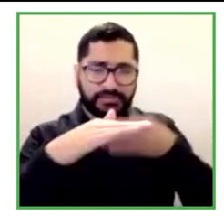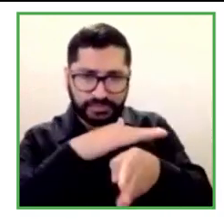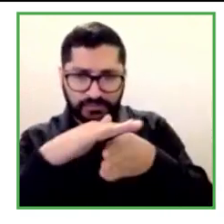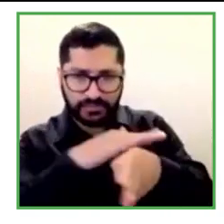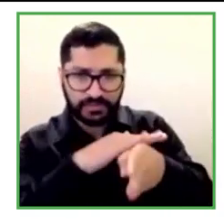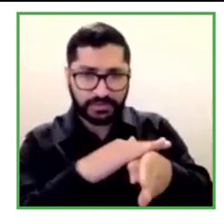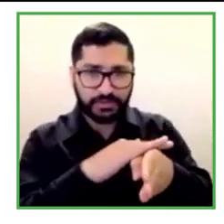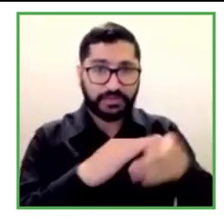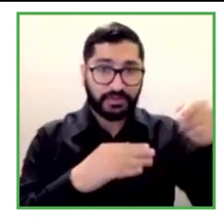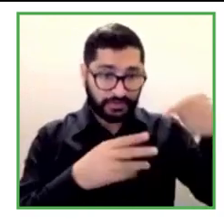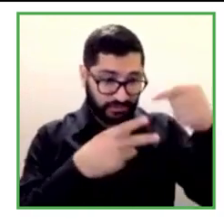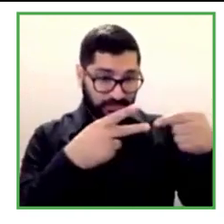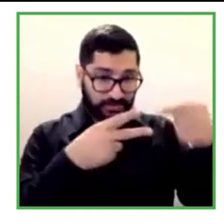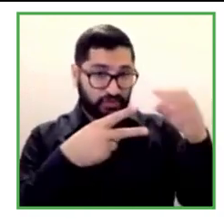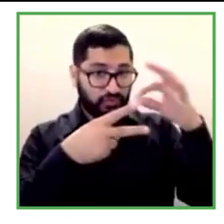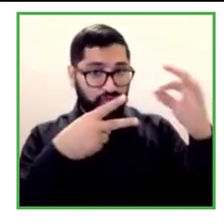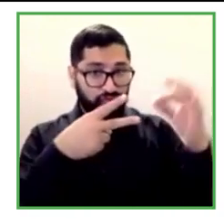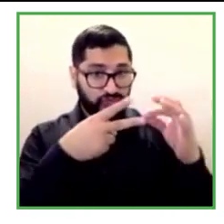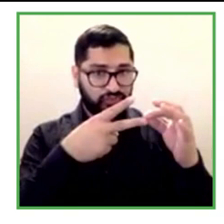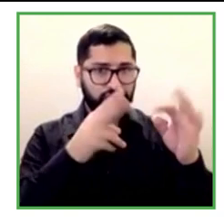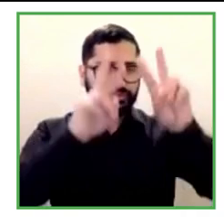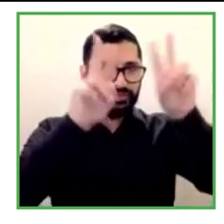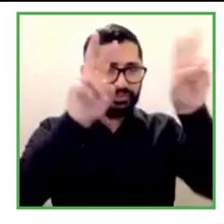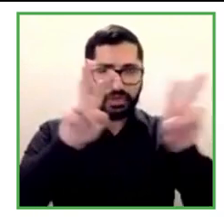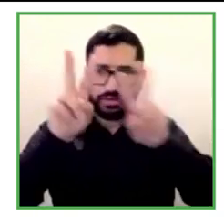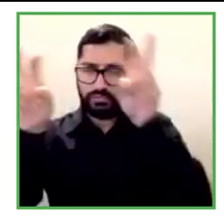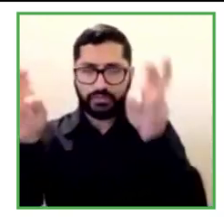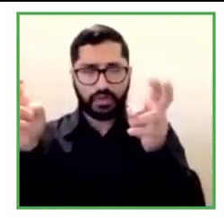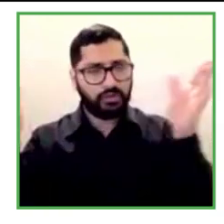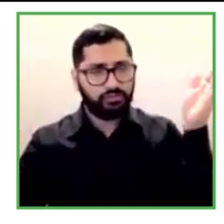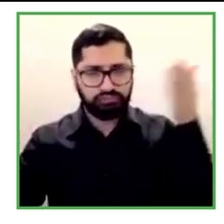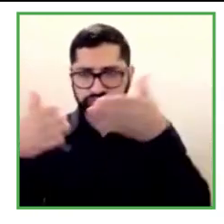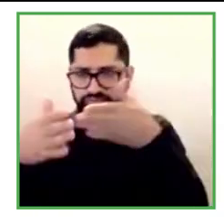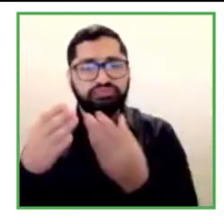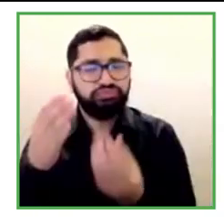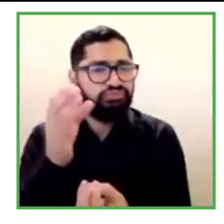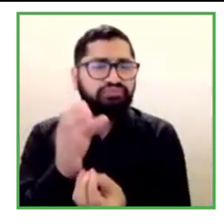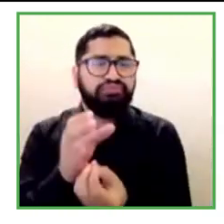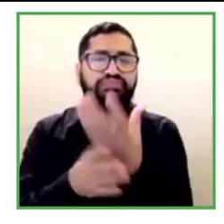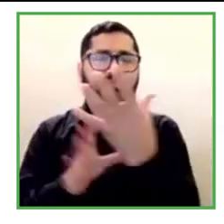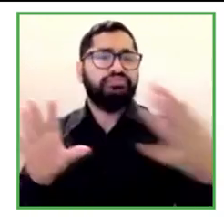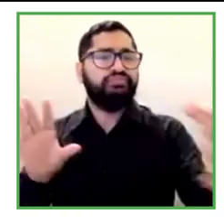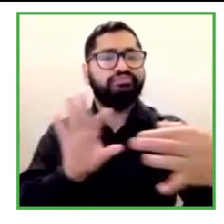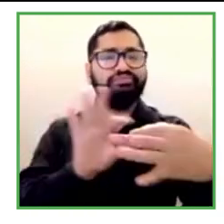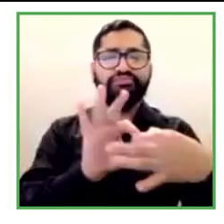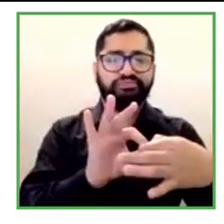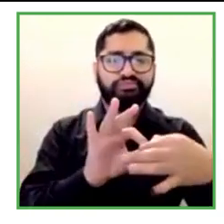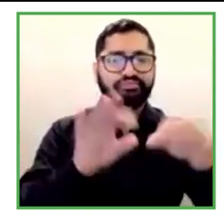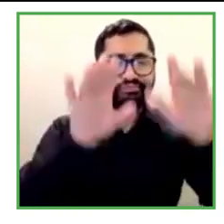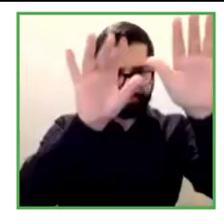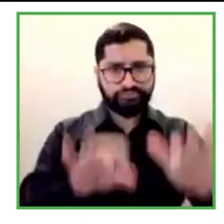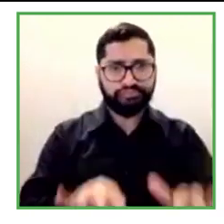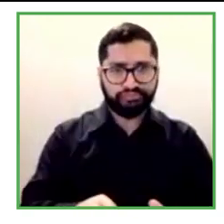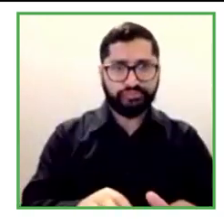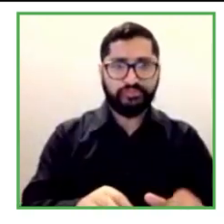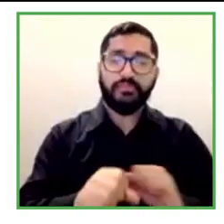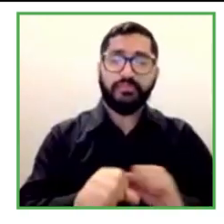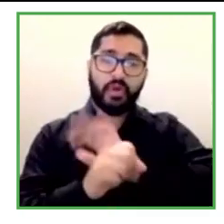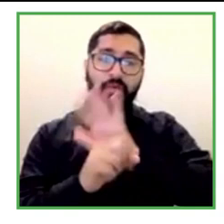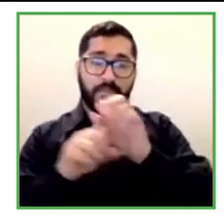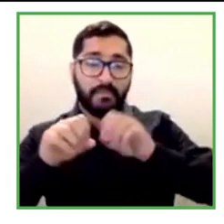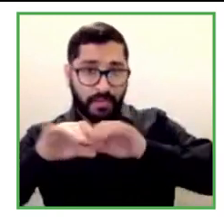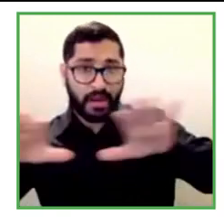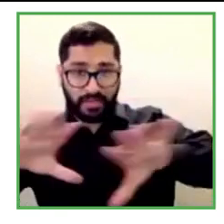with digitalization and the pandemic. What are you what are your plans for the future to